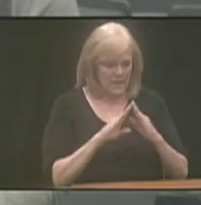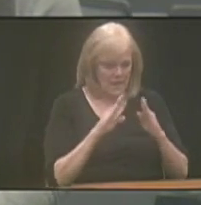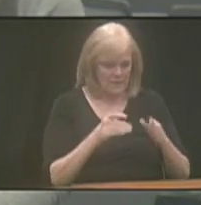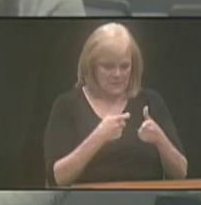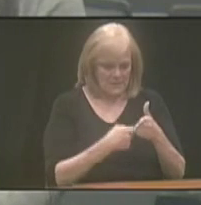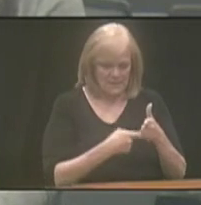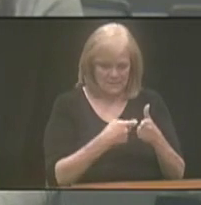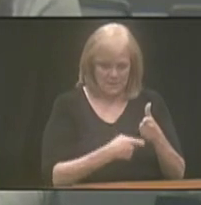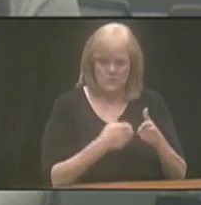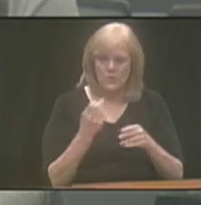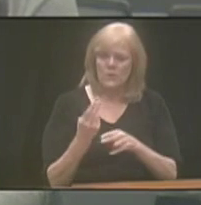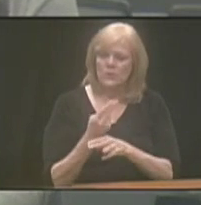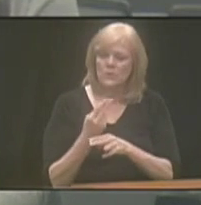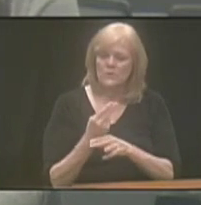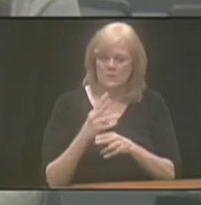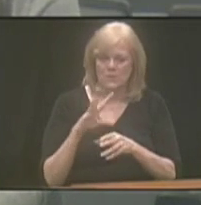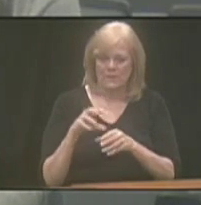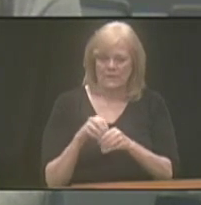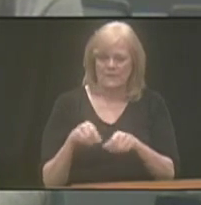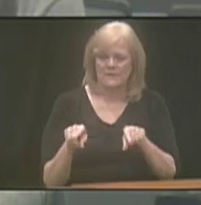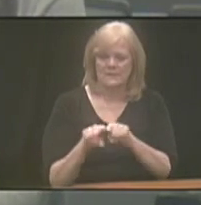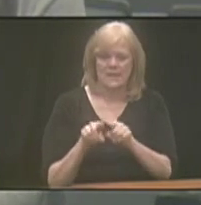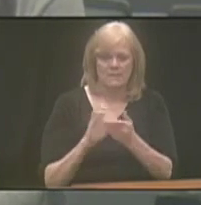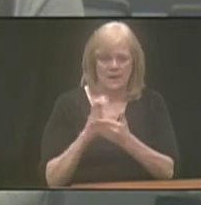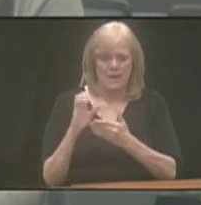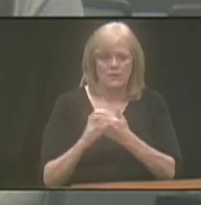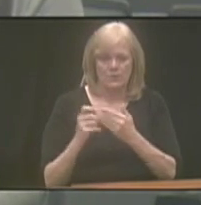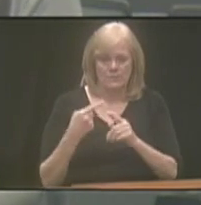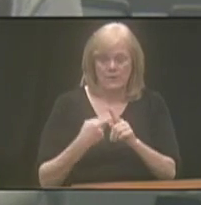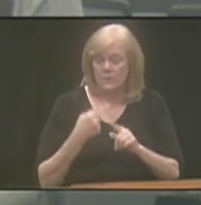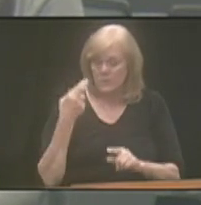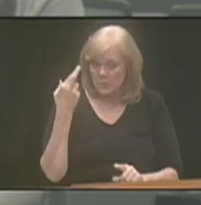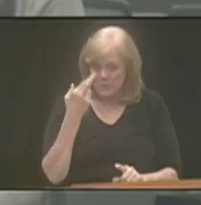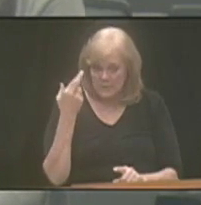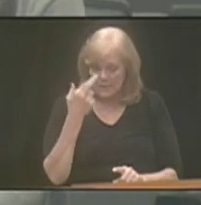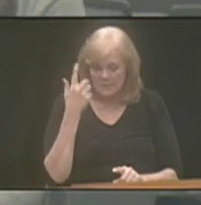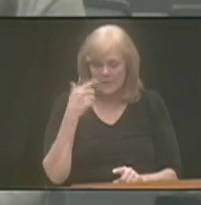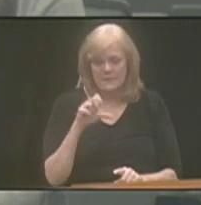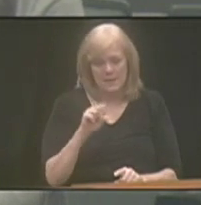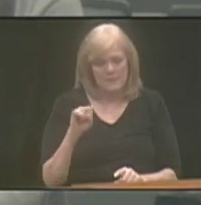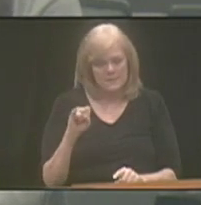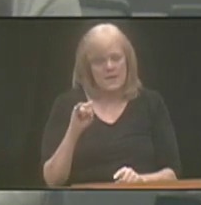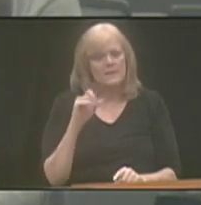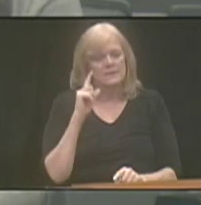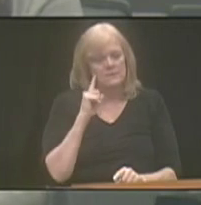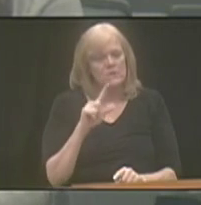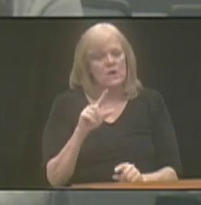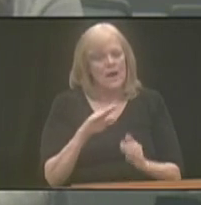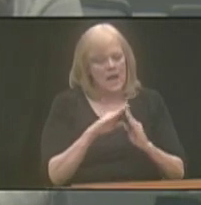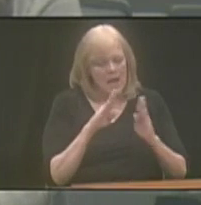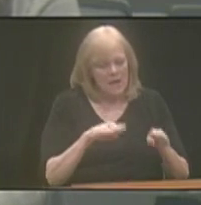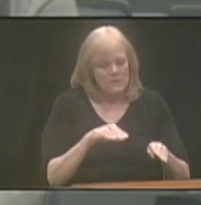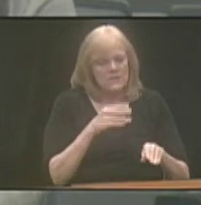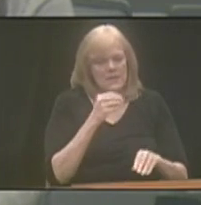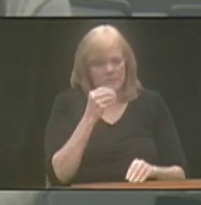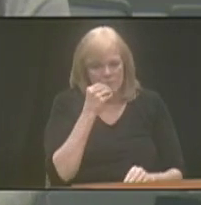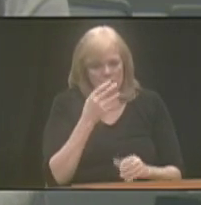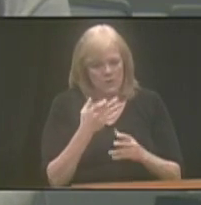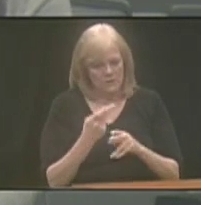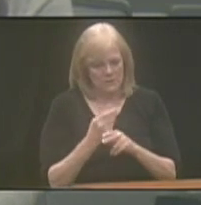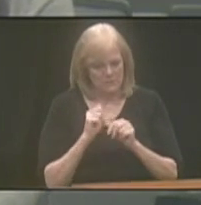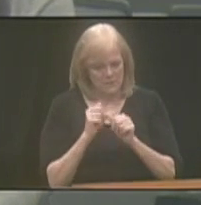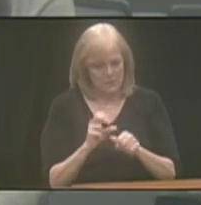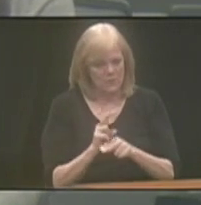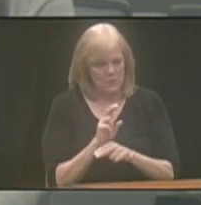expense, you want to use it within the same calendar month. The reason for that is that SSI is intended for housing and food. So, you want to continue to use your